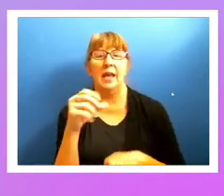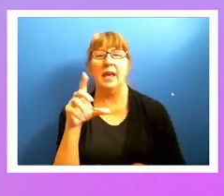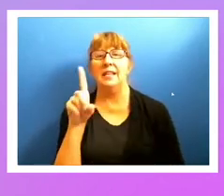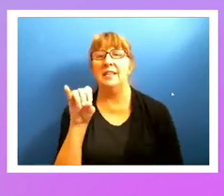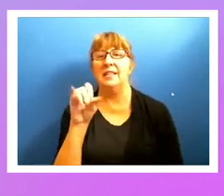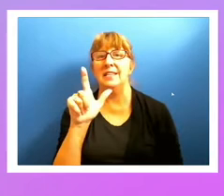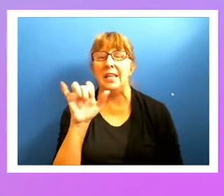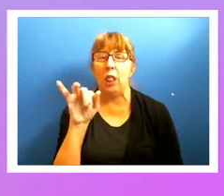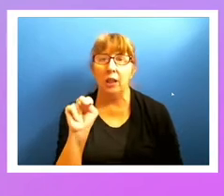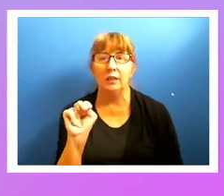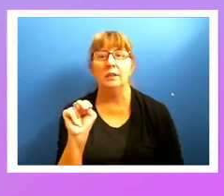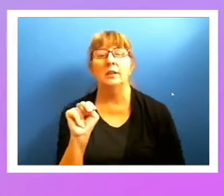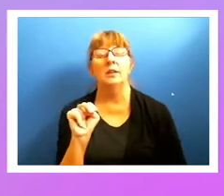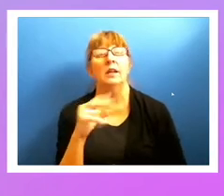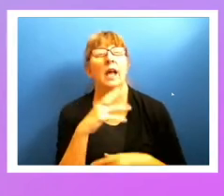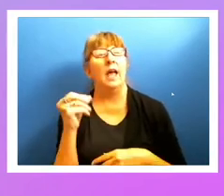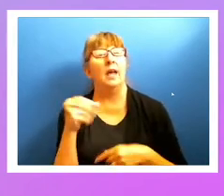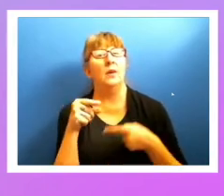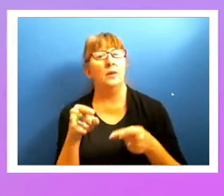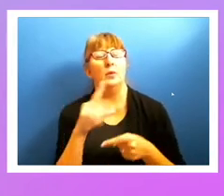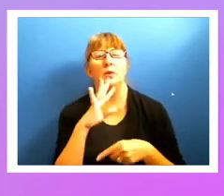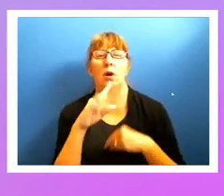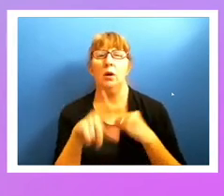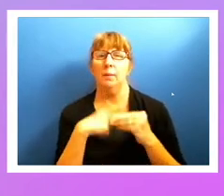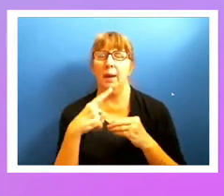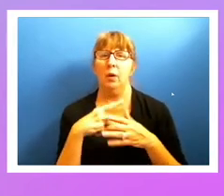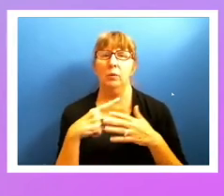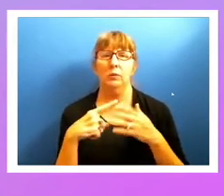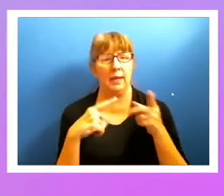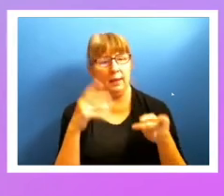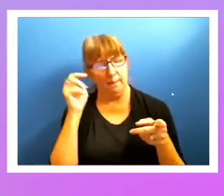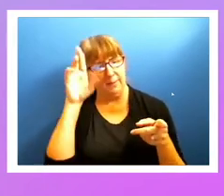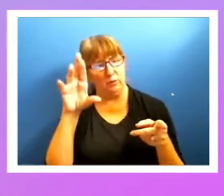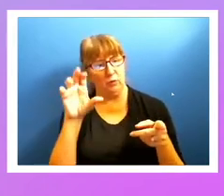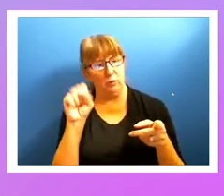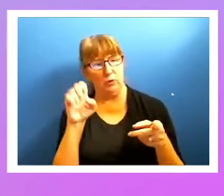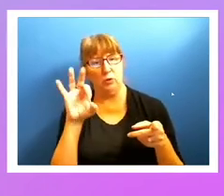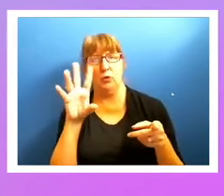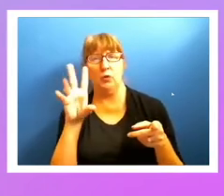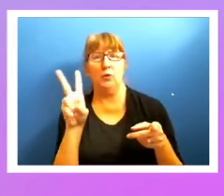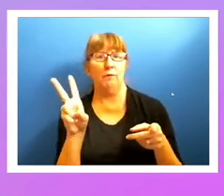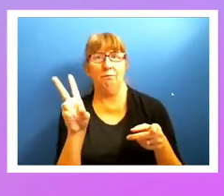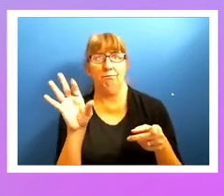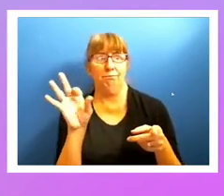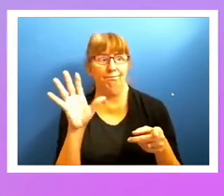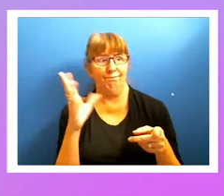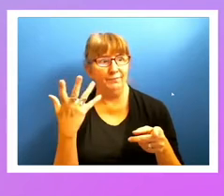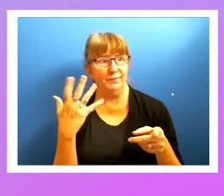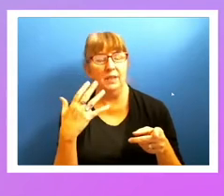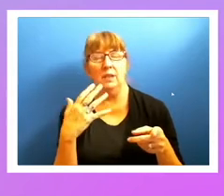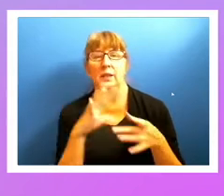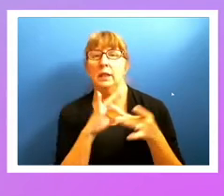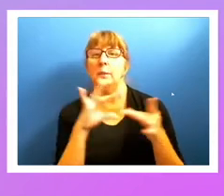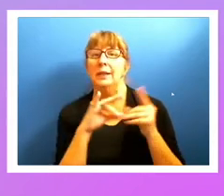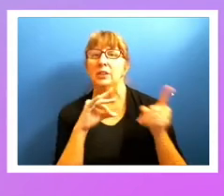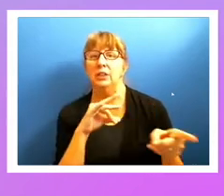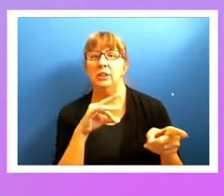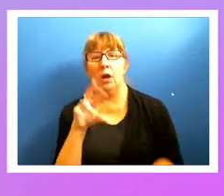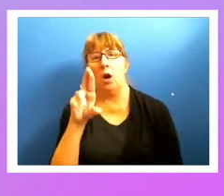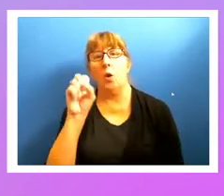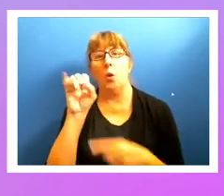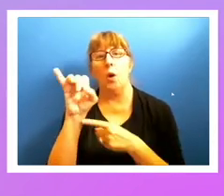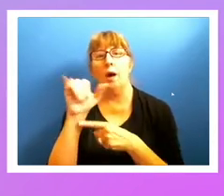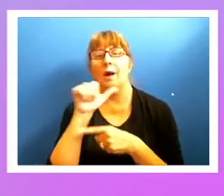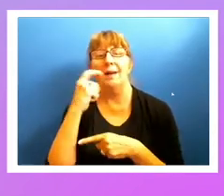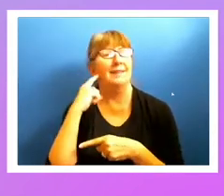as we talk about this, and I think Mr. Surf put it the right way. He said, you know, ROI doesn't sound like the